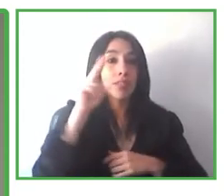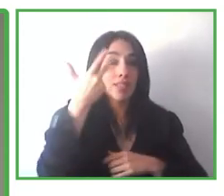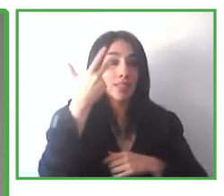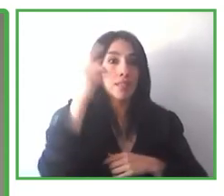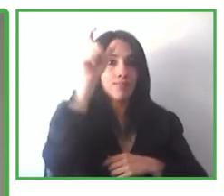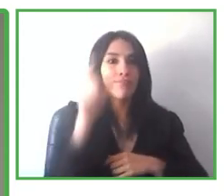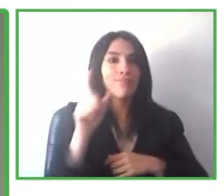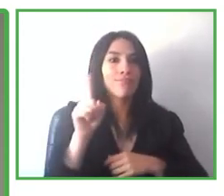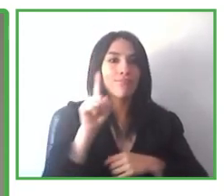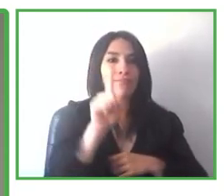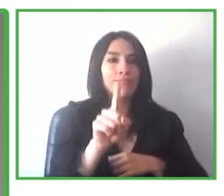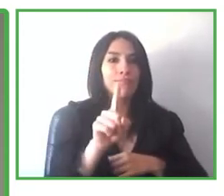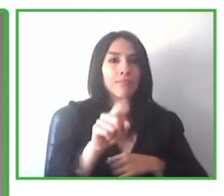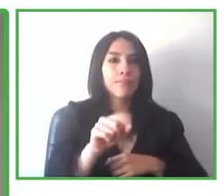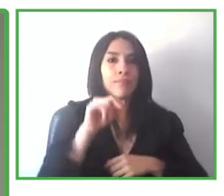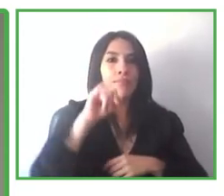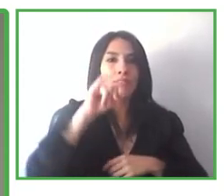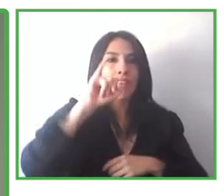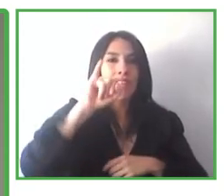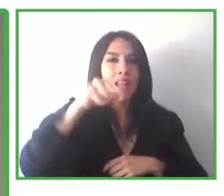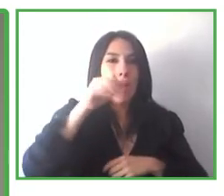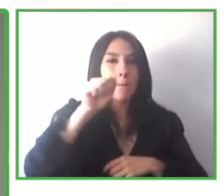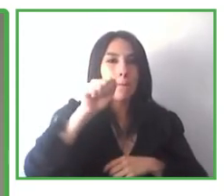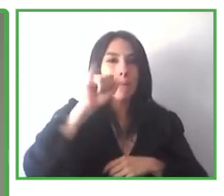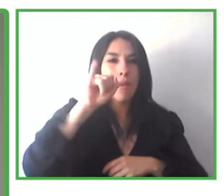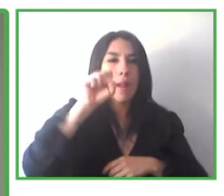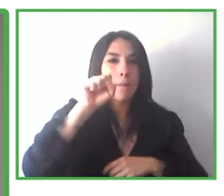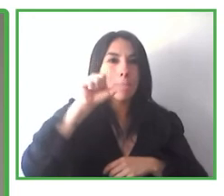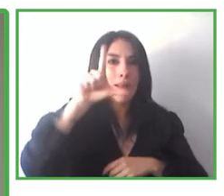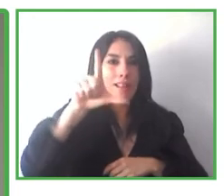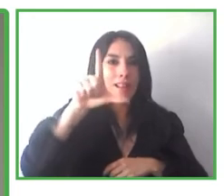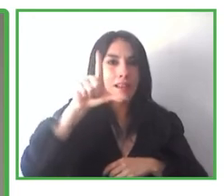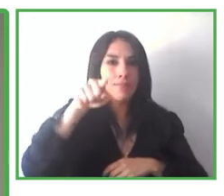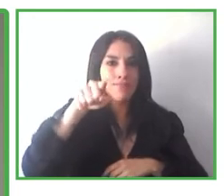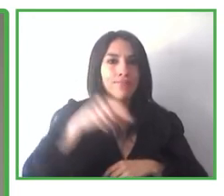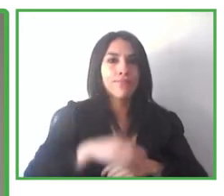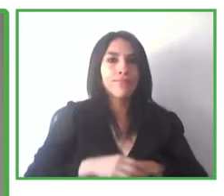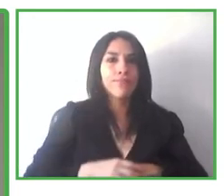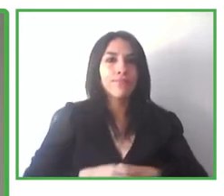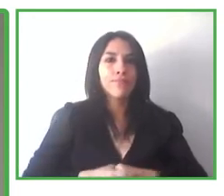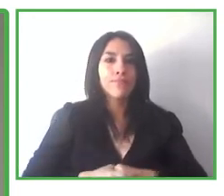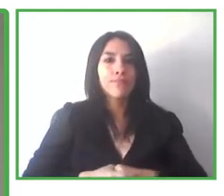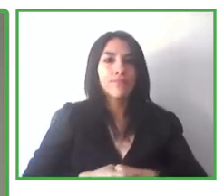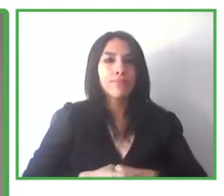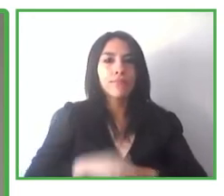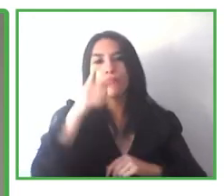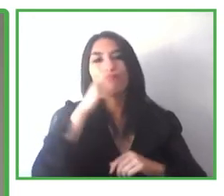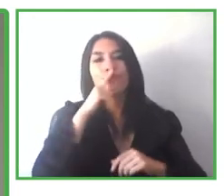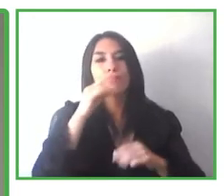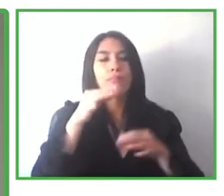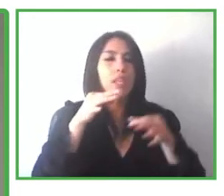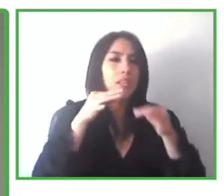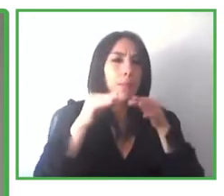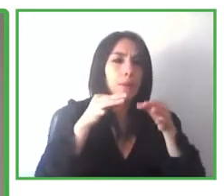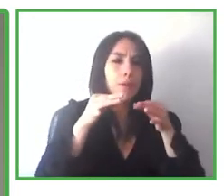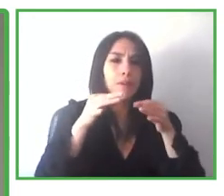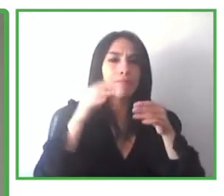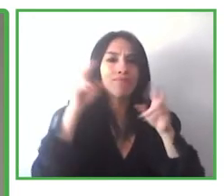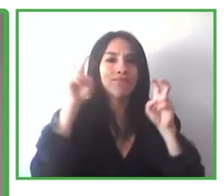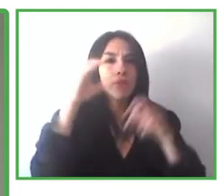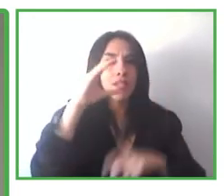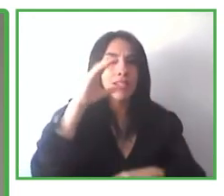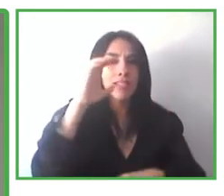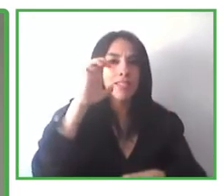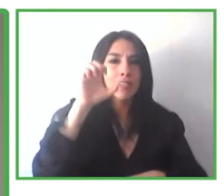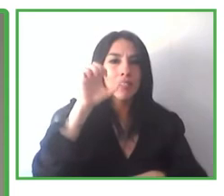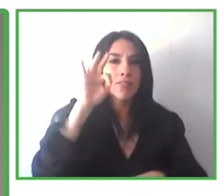continue on with our third speaker, Jaisiel Madrid-Sanchez from Sanfim, who will share with us a little bit of